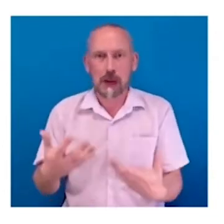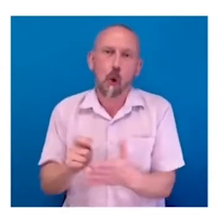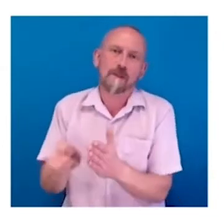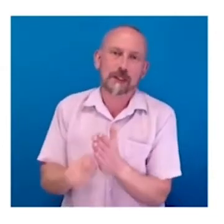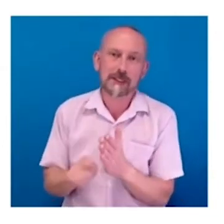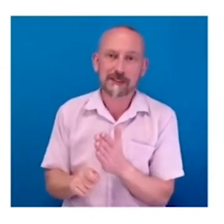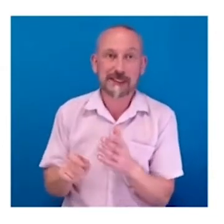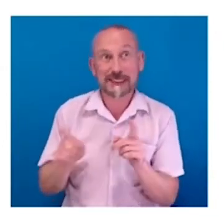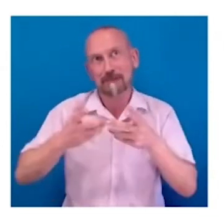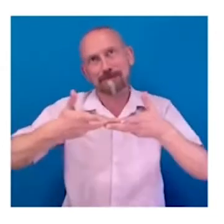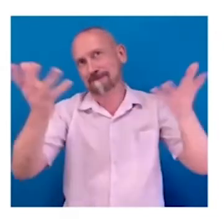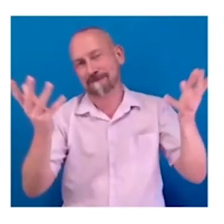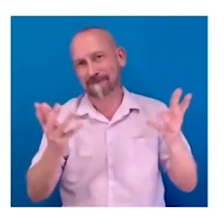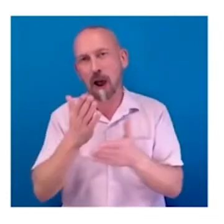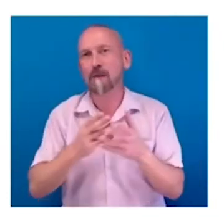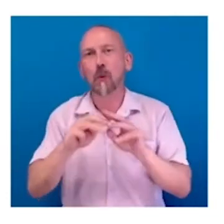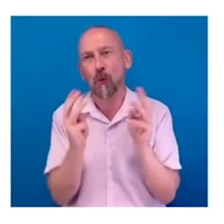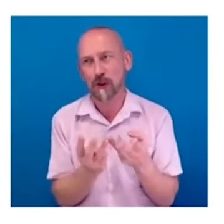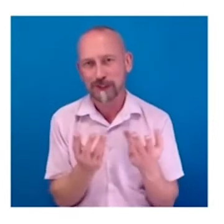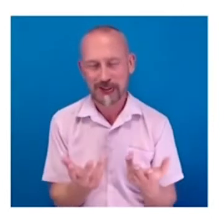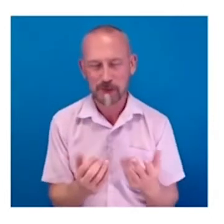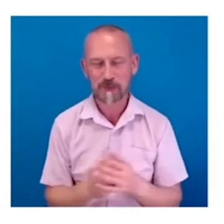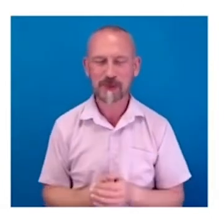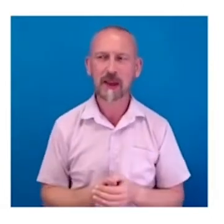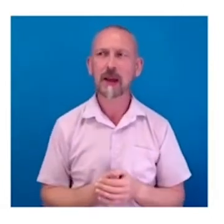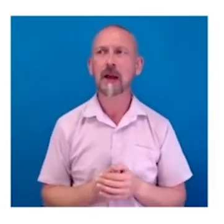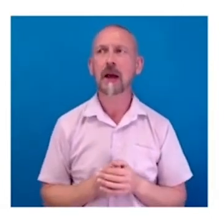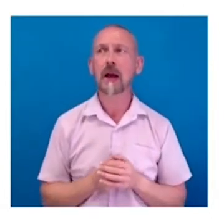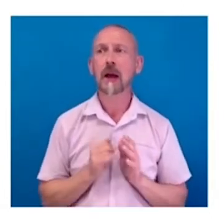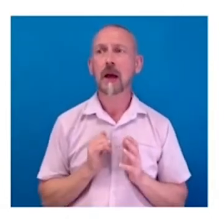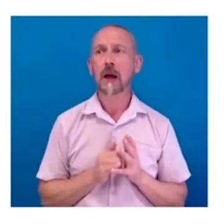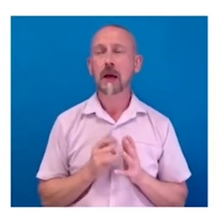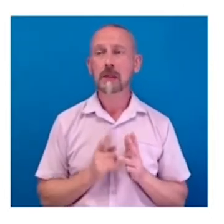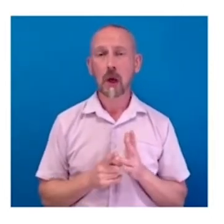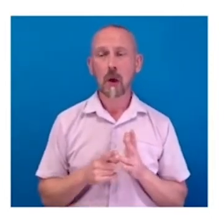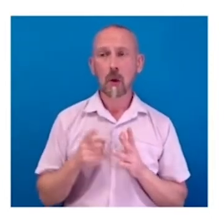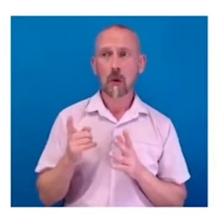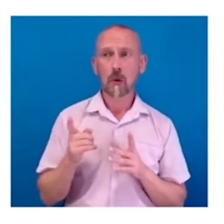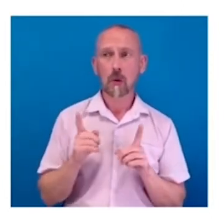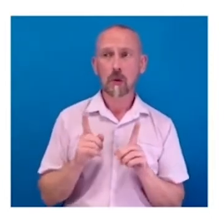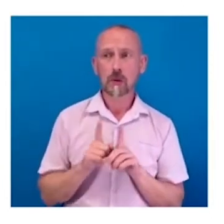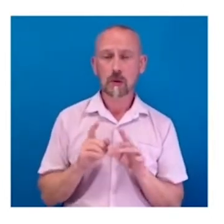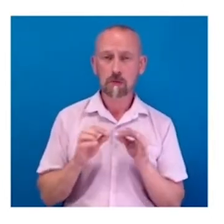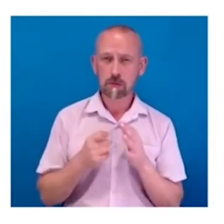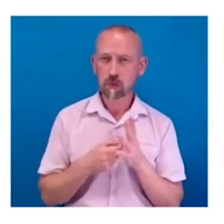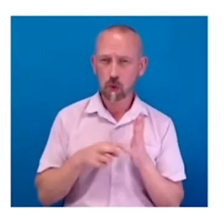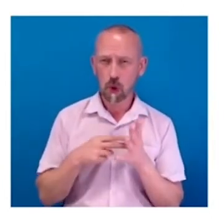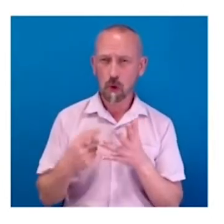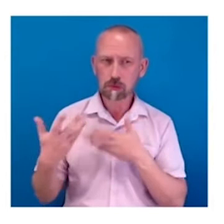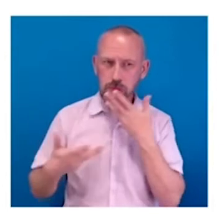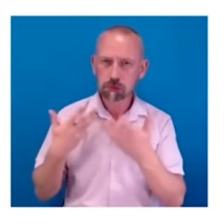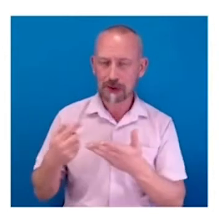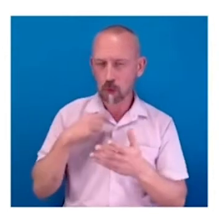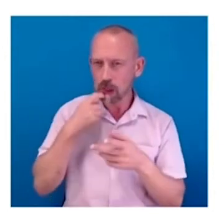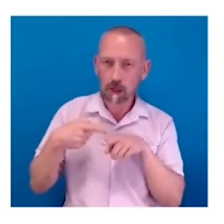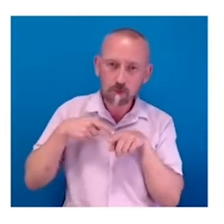So, this is where I am. So, yeah, I'm picking up from where Bruno said. I mean, a little bit of background on this. I mean, we sort of